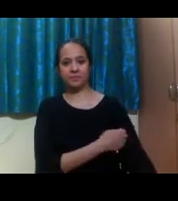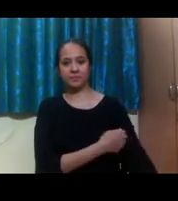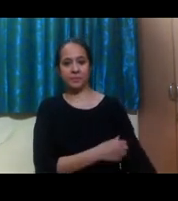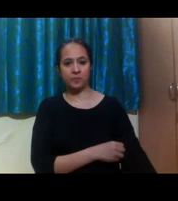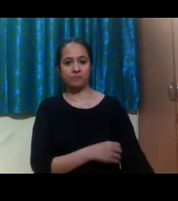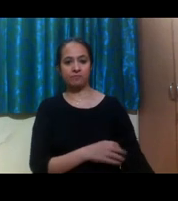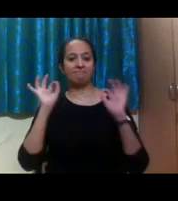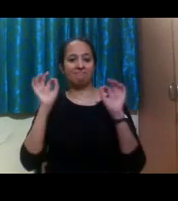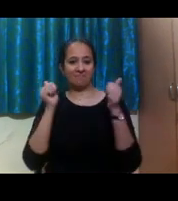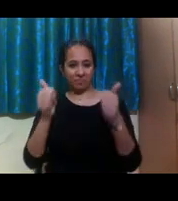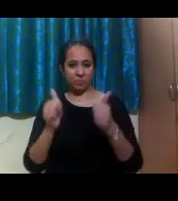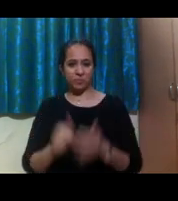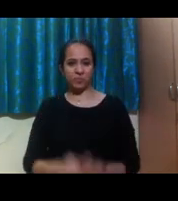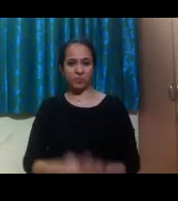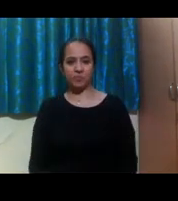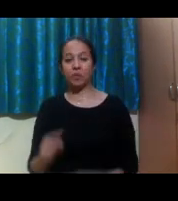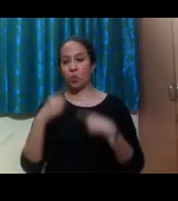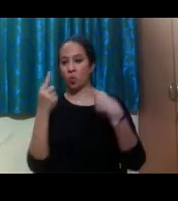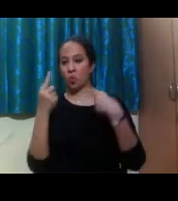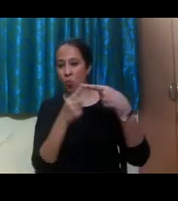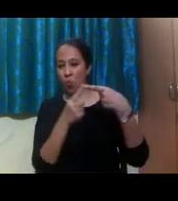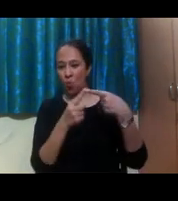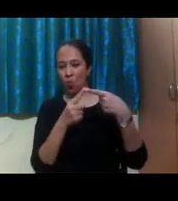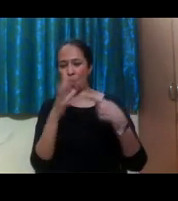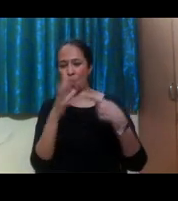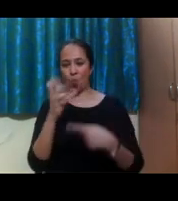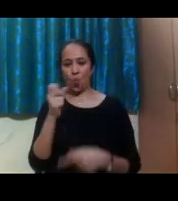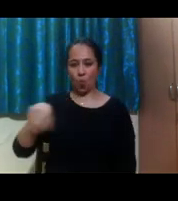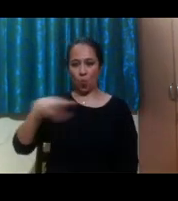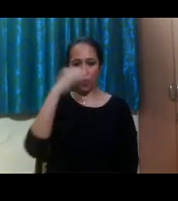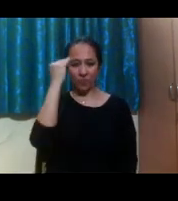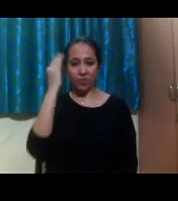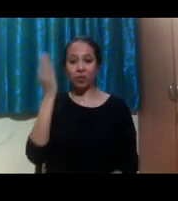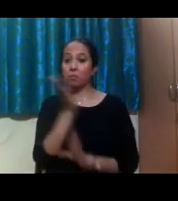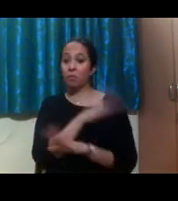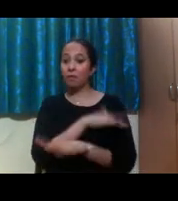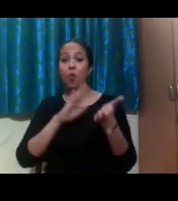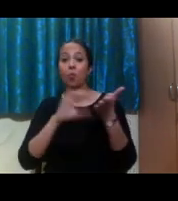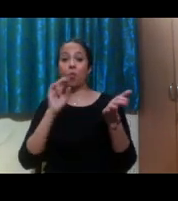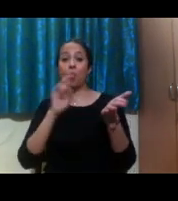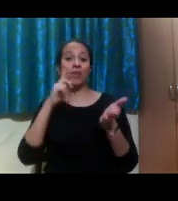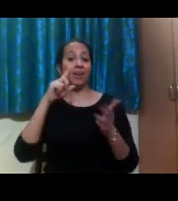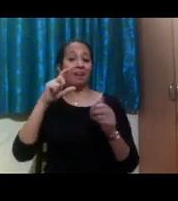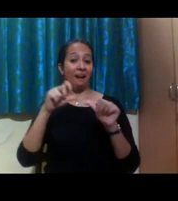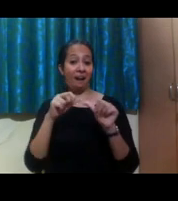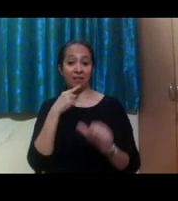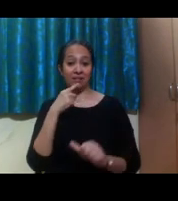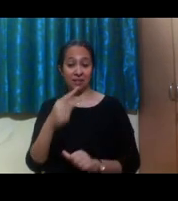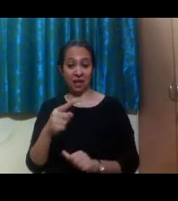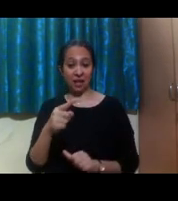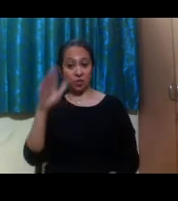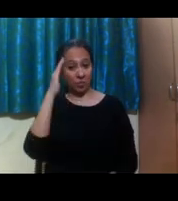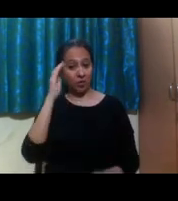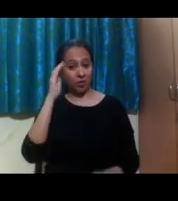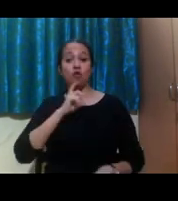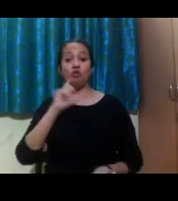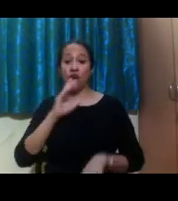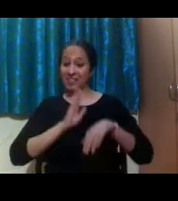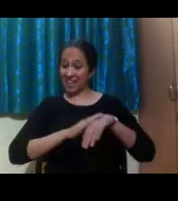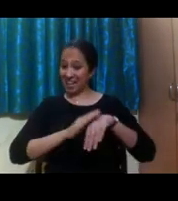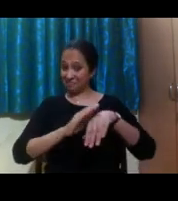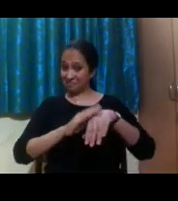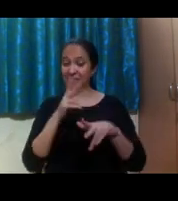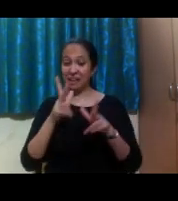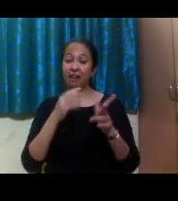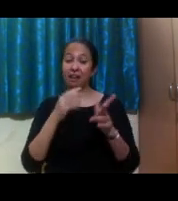Okay, and the one thing I want to hit home that Monica had already started to is that please know the college experience, you have rights to every bit of